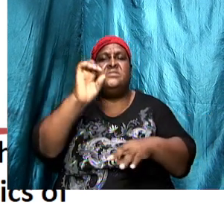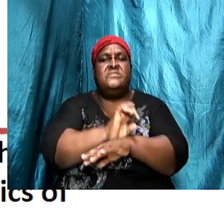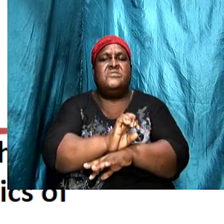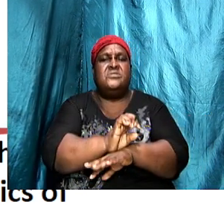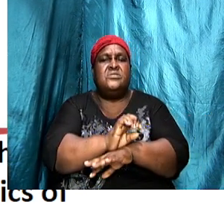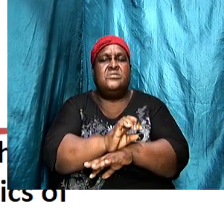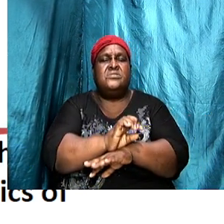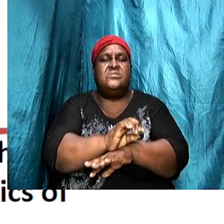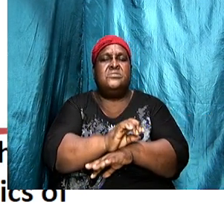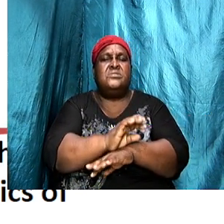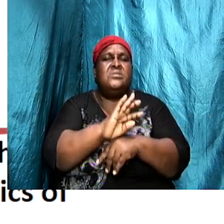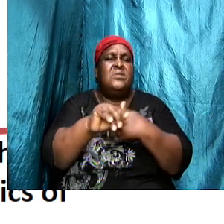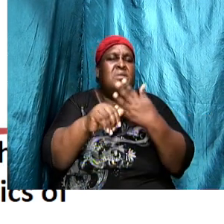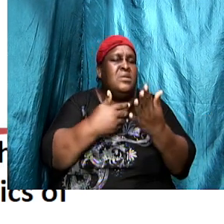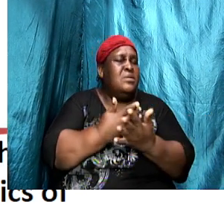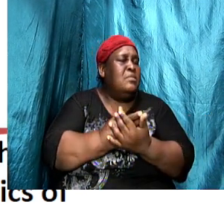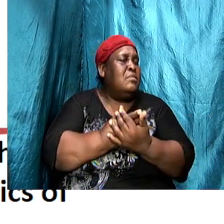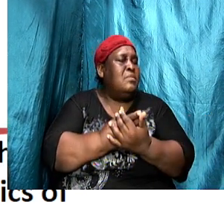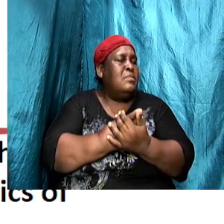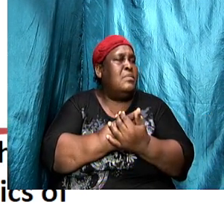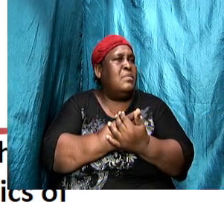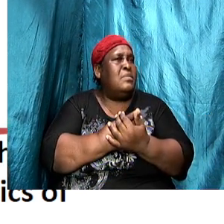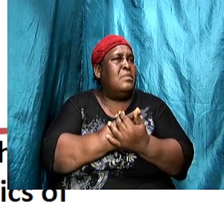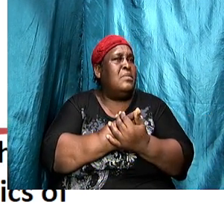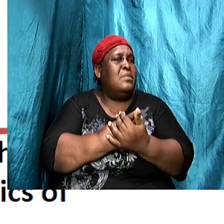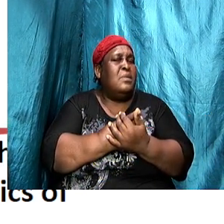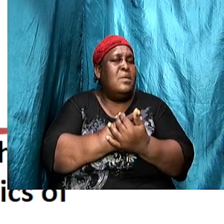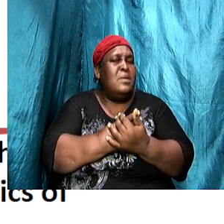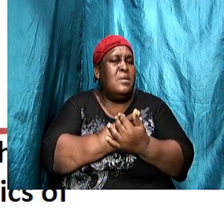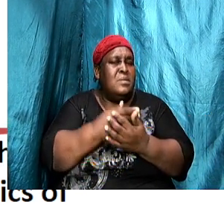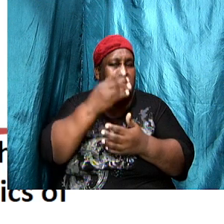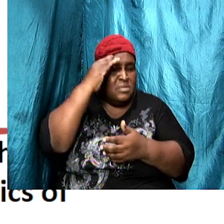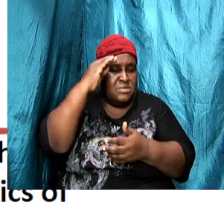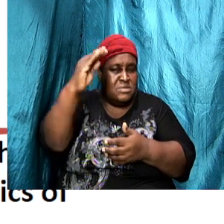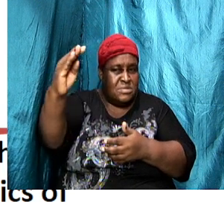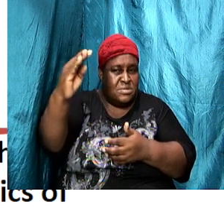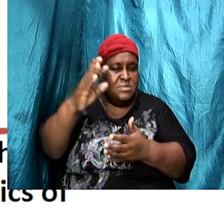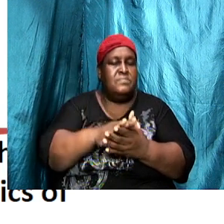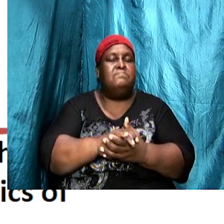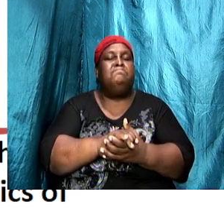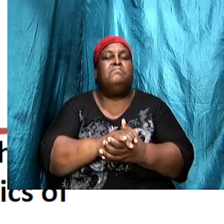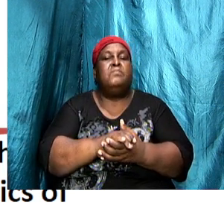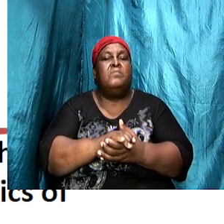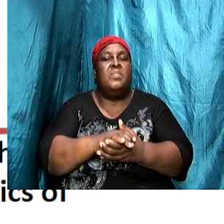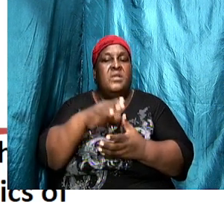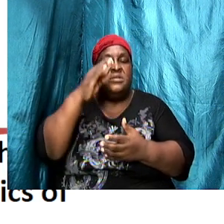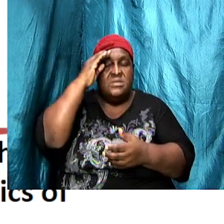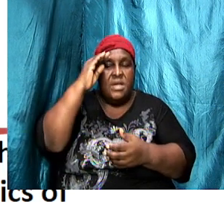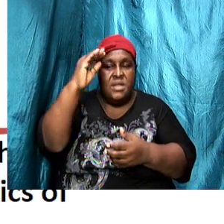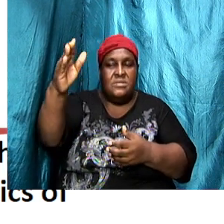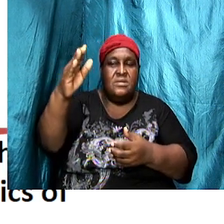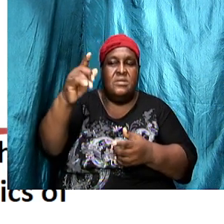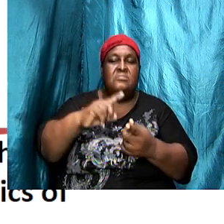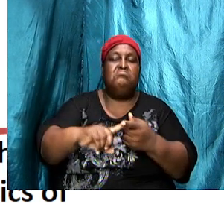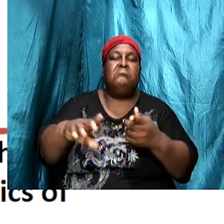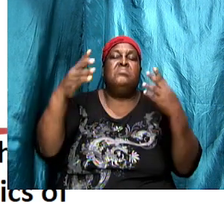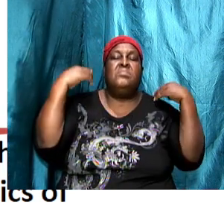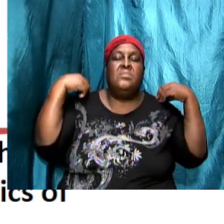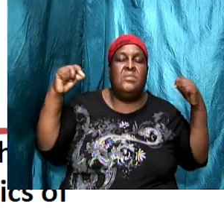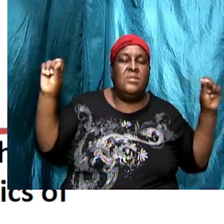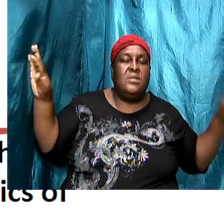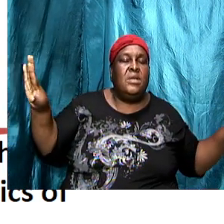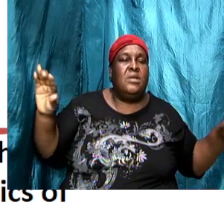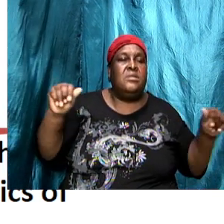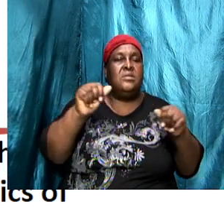and they all in terms of the salutation, you look at it, the salutation to the angel of each